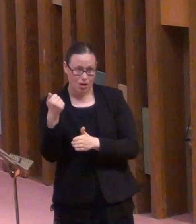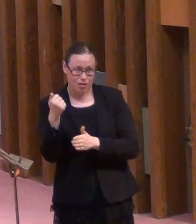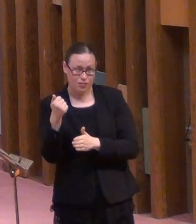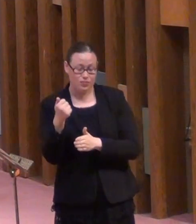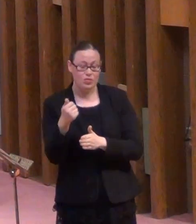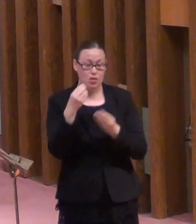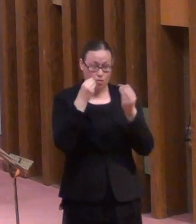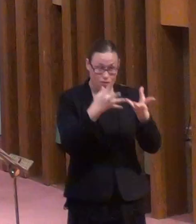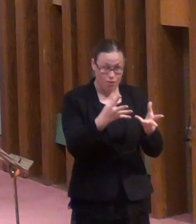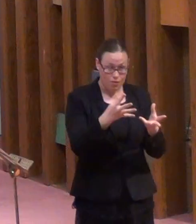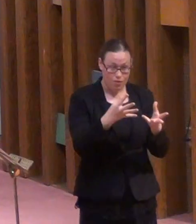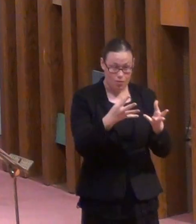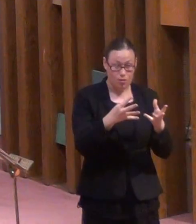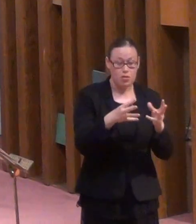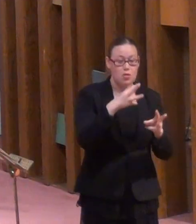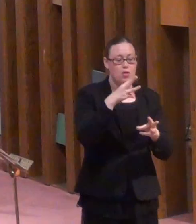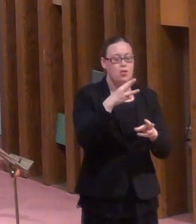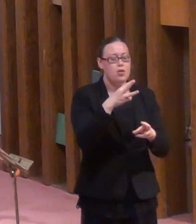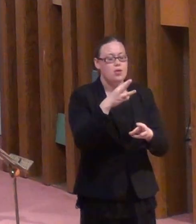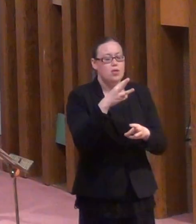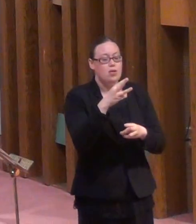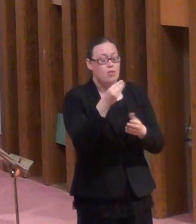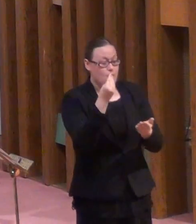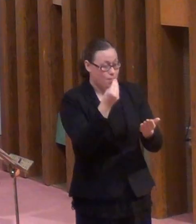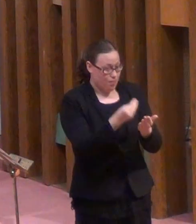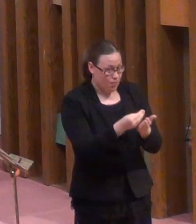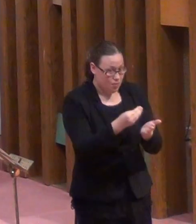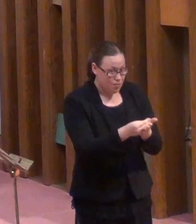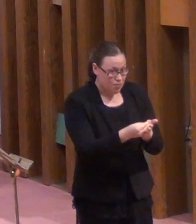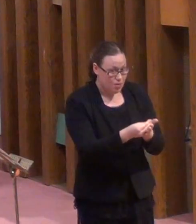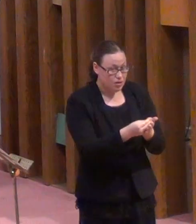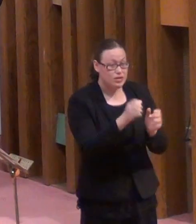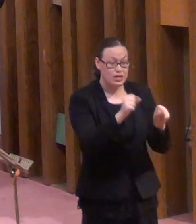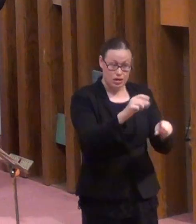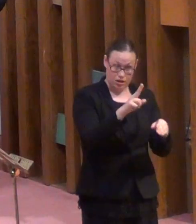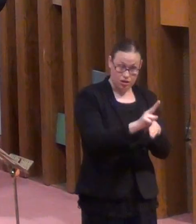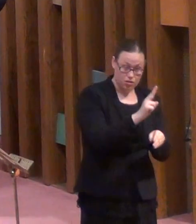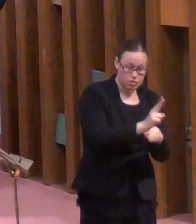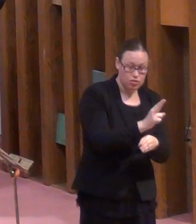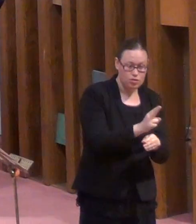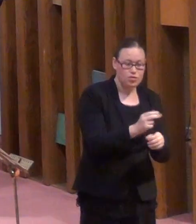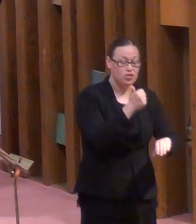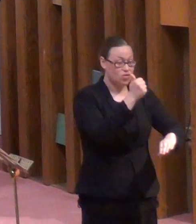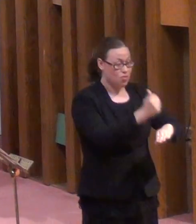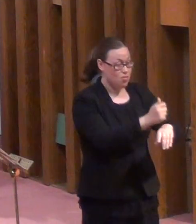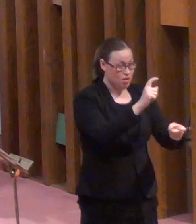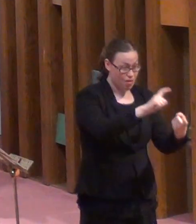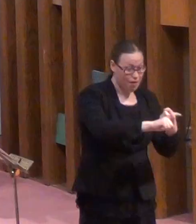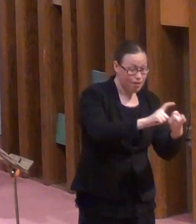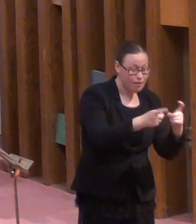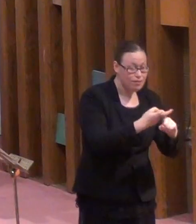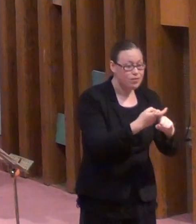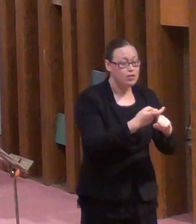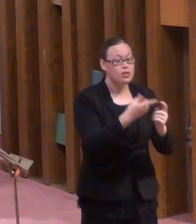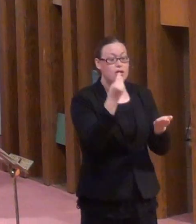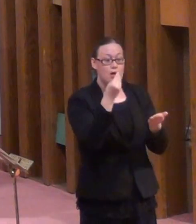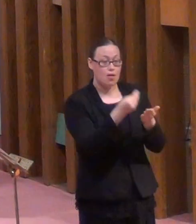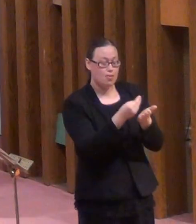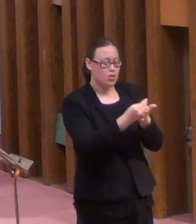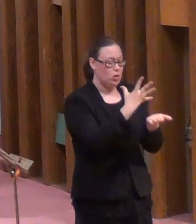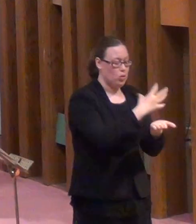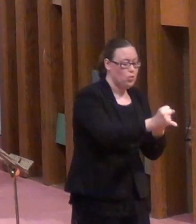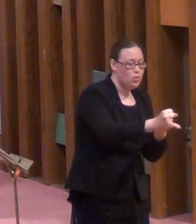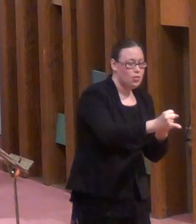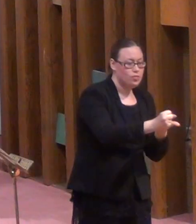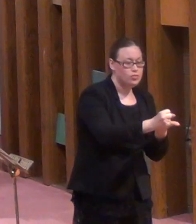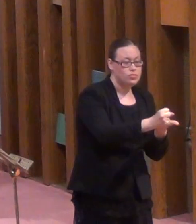worldly wealth to gain friends for yourselves, so that when it is gone, you